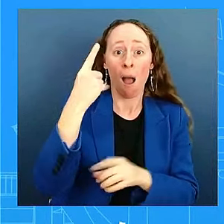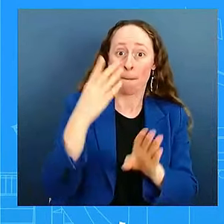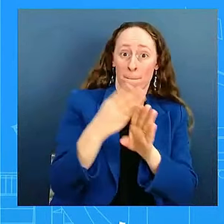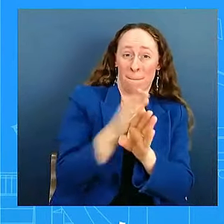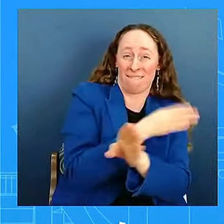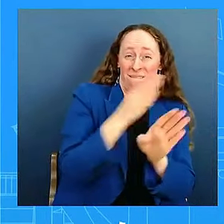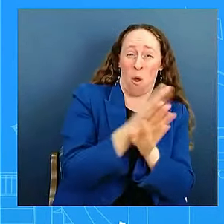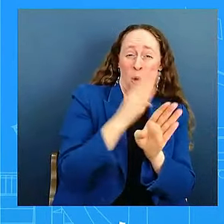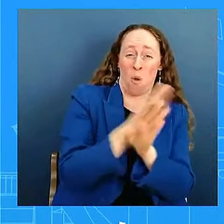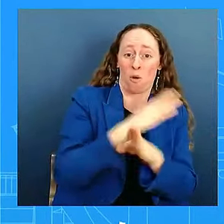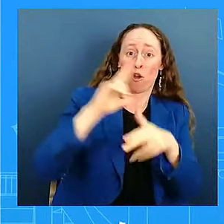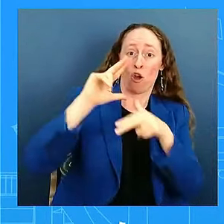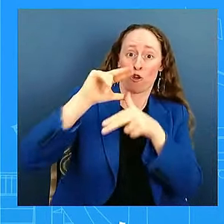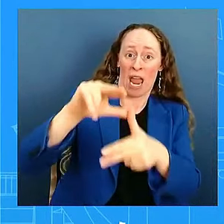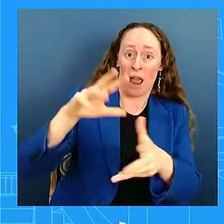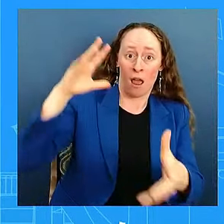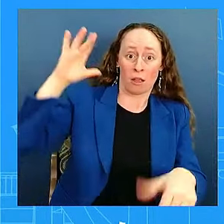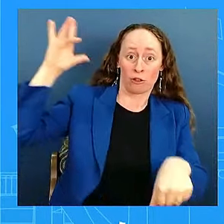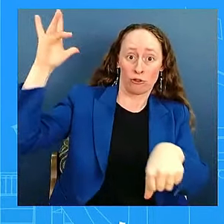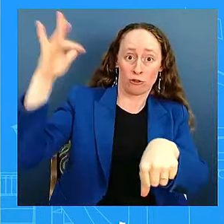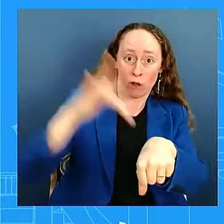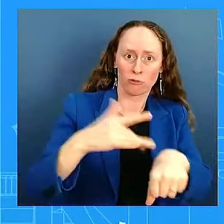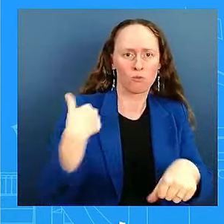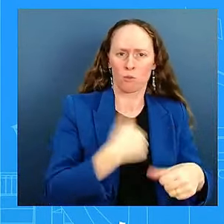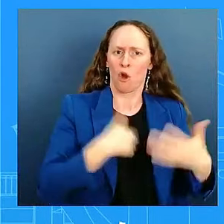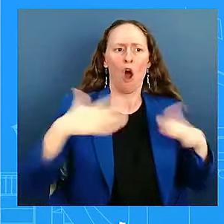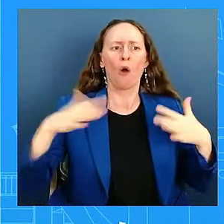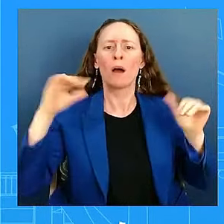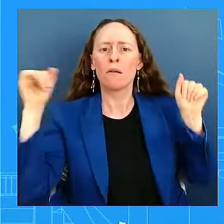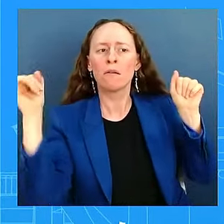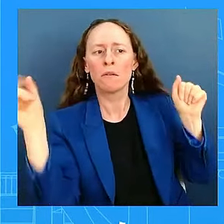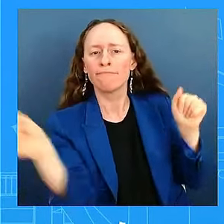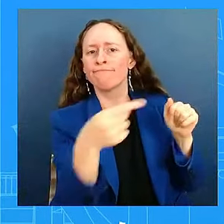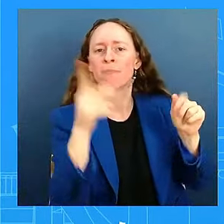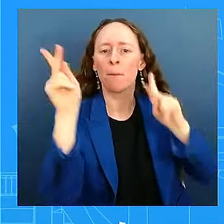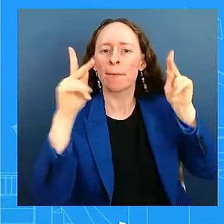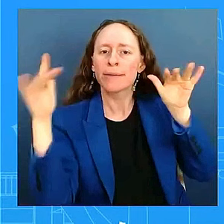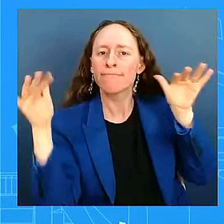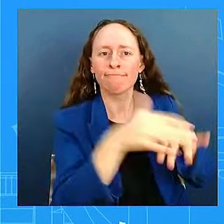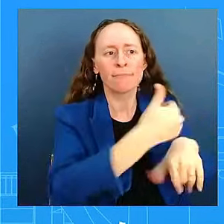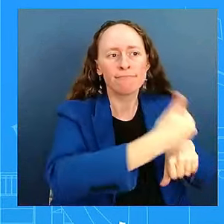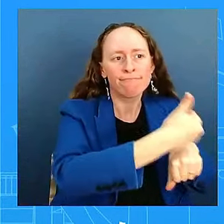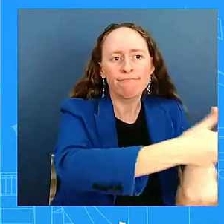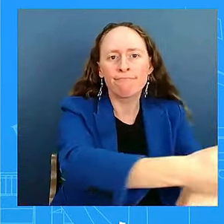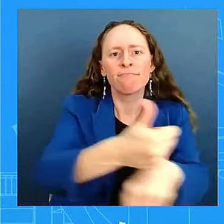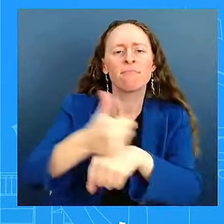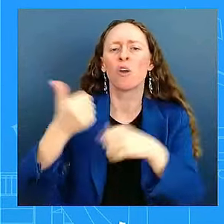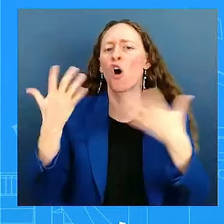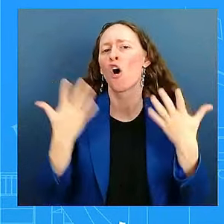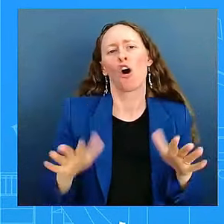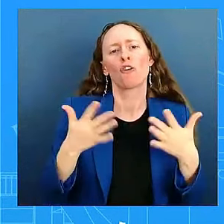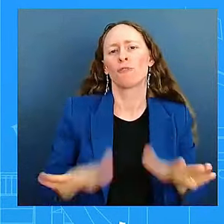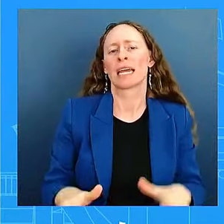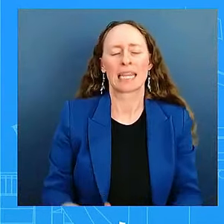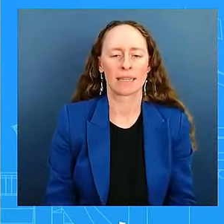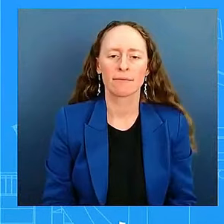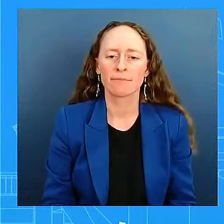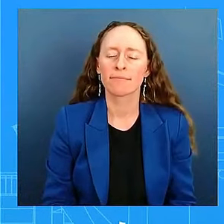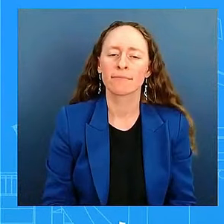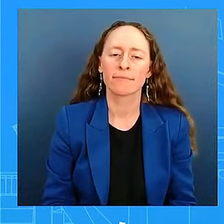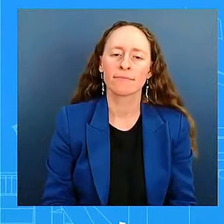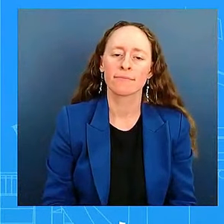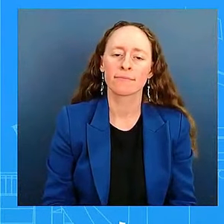dedicated there. We have delivered more than 2.6 million